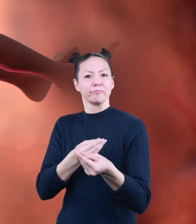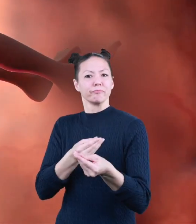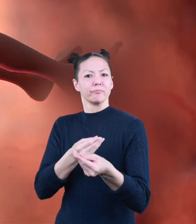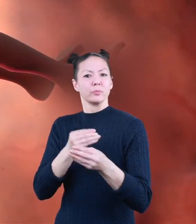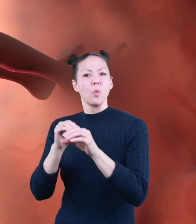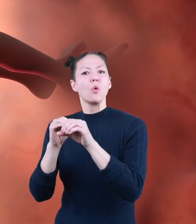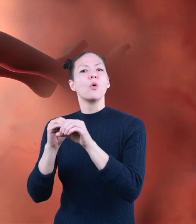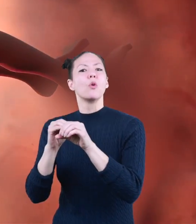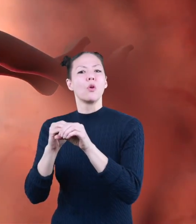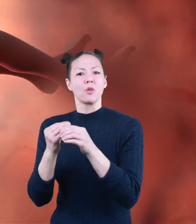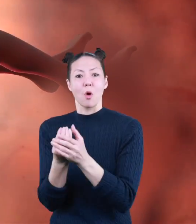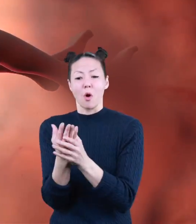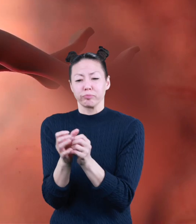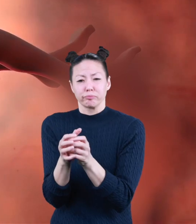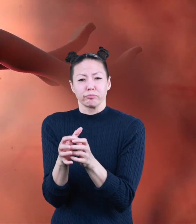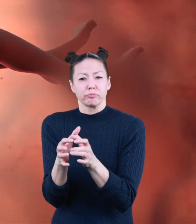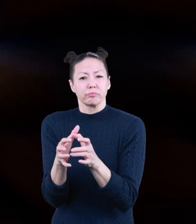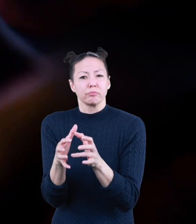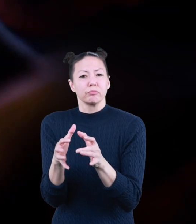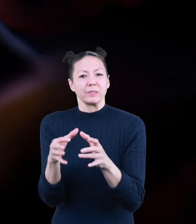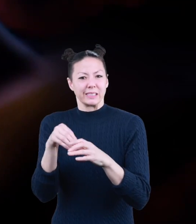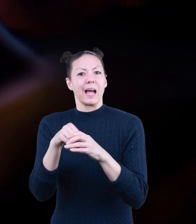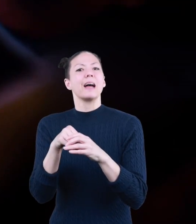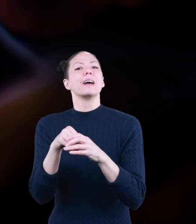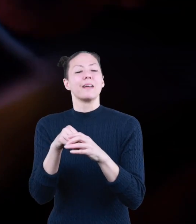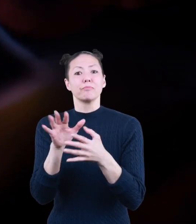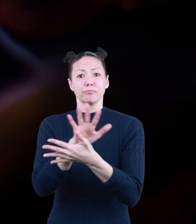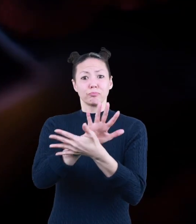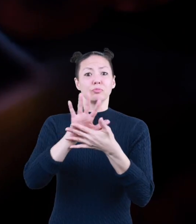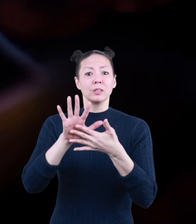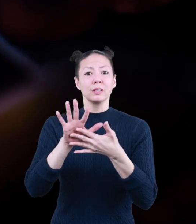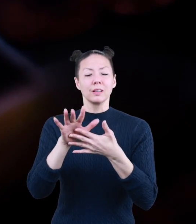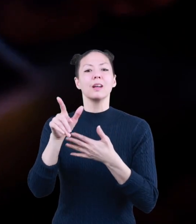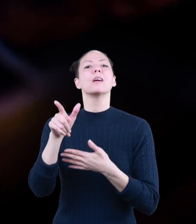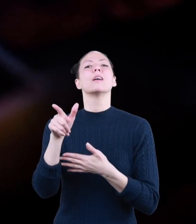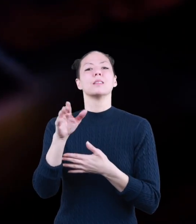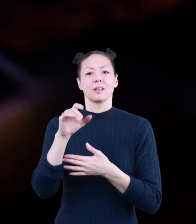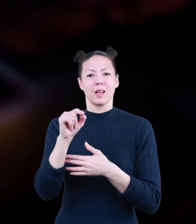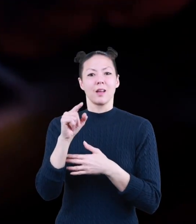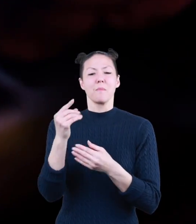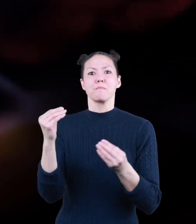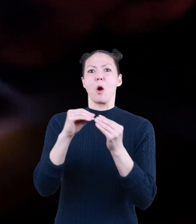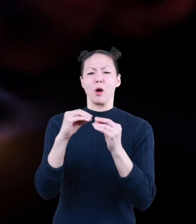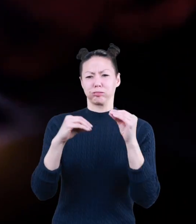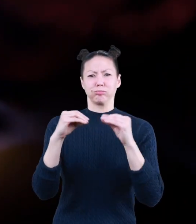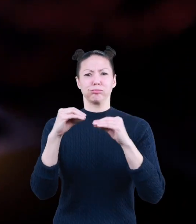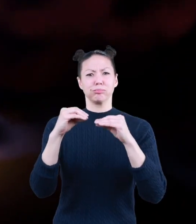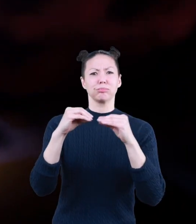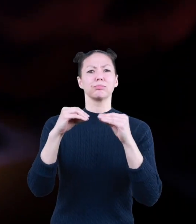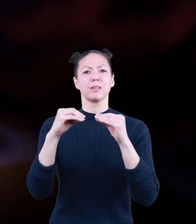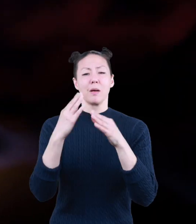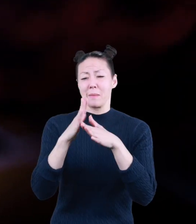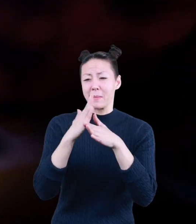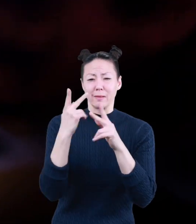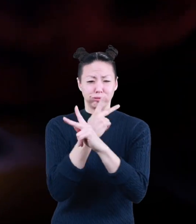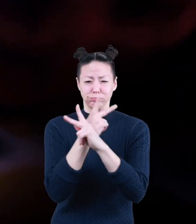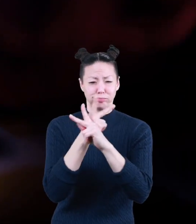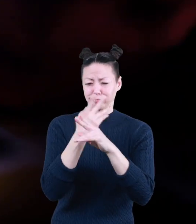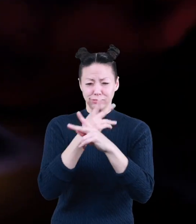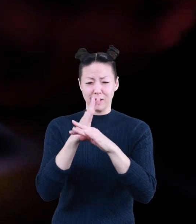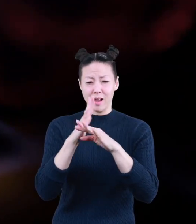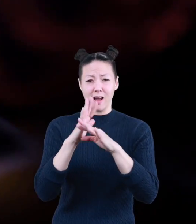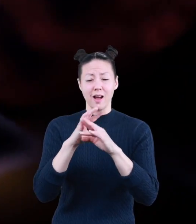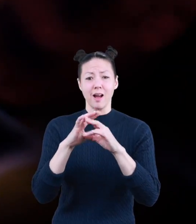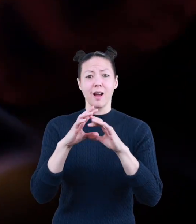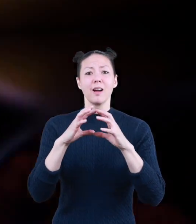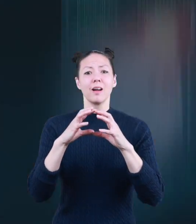which keeps it alive and growing. By week five, the embryo cells are doing much more than just multiplying and